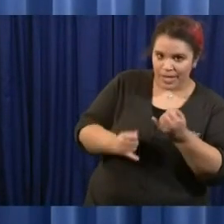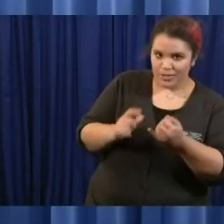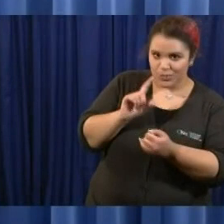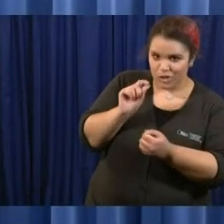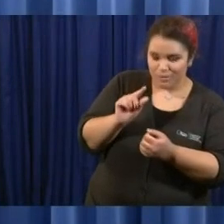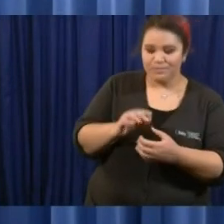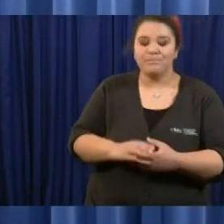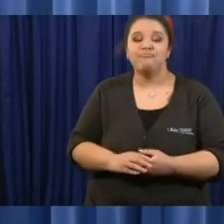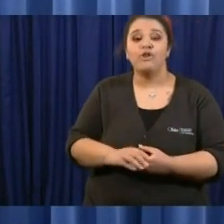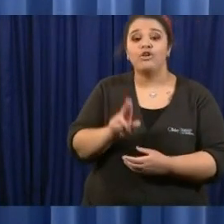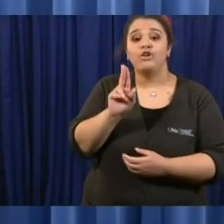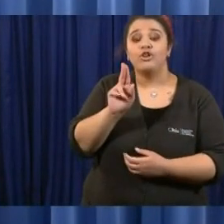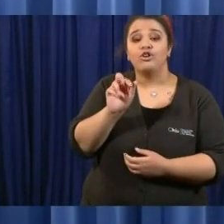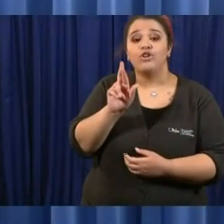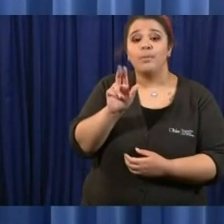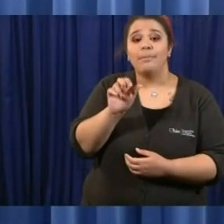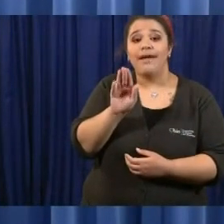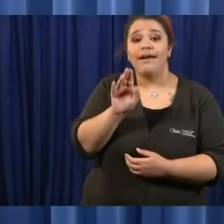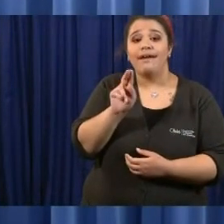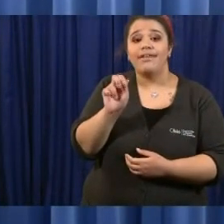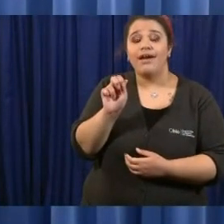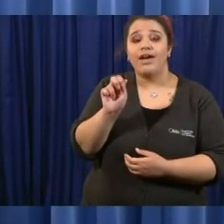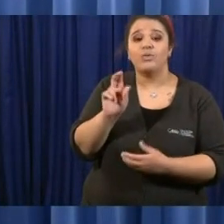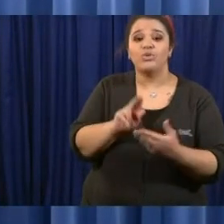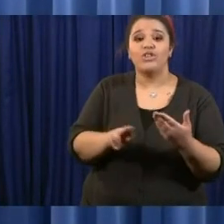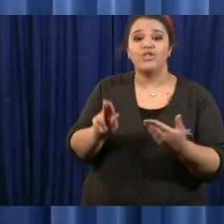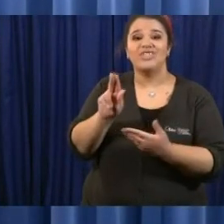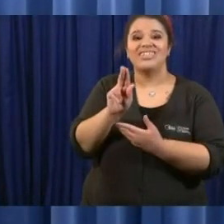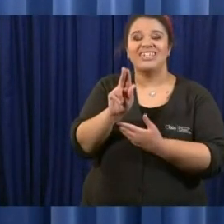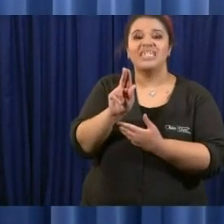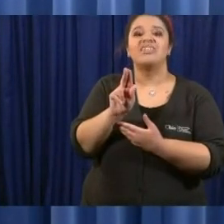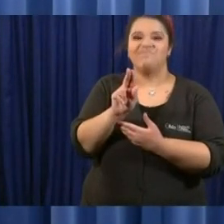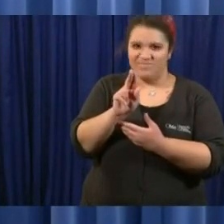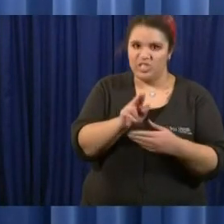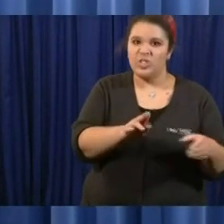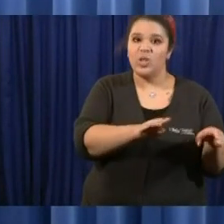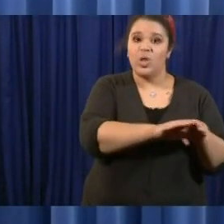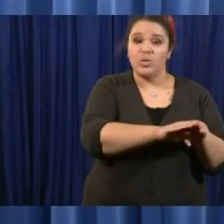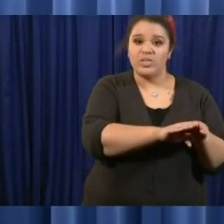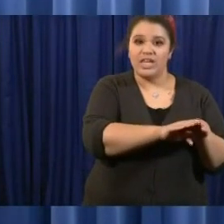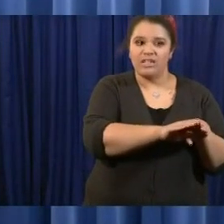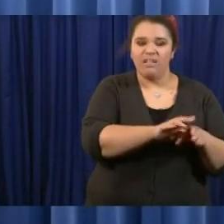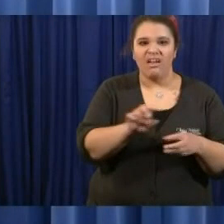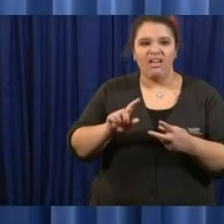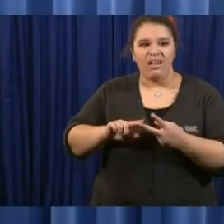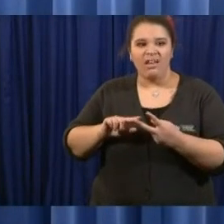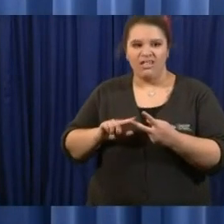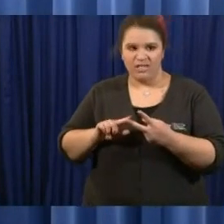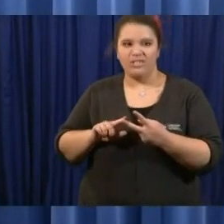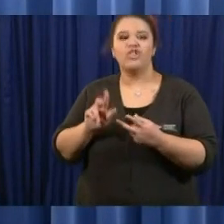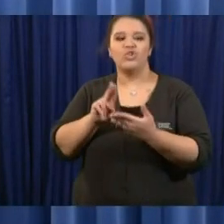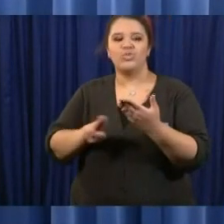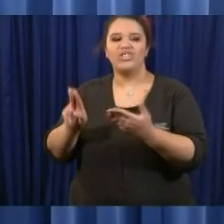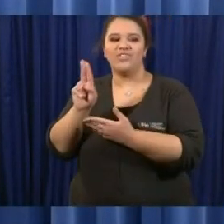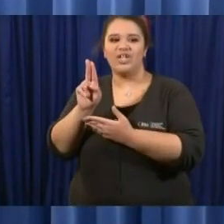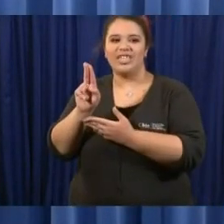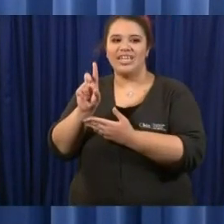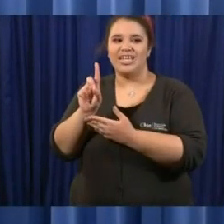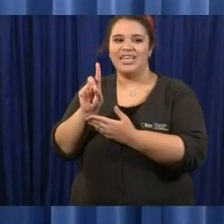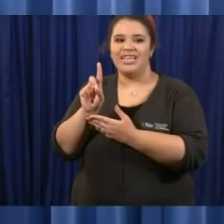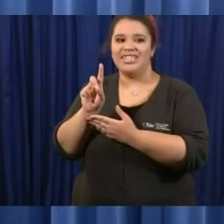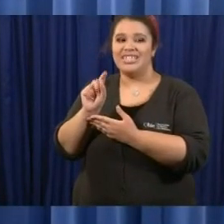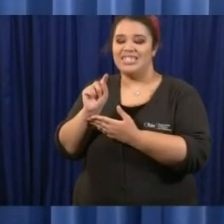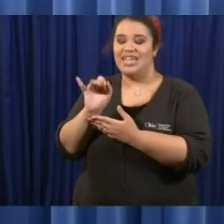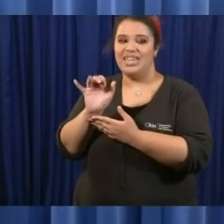closing university of dayton is furloughing 450 workers and laying off others how do you expect ohio colleges and